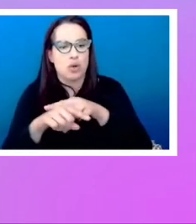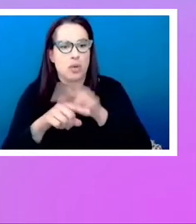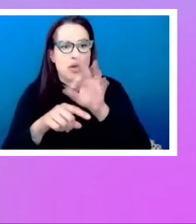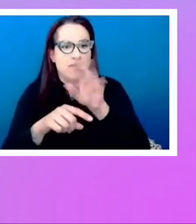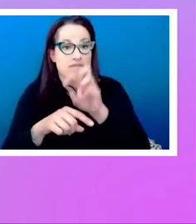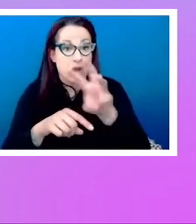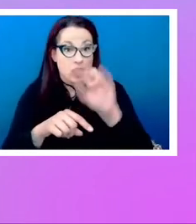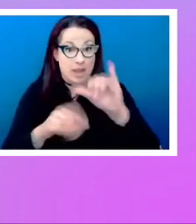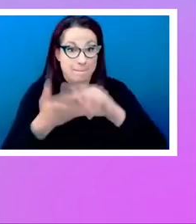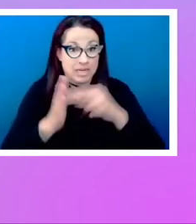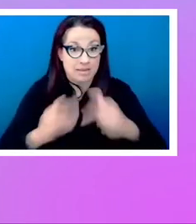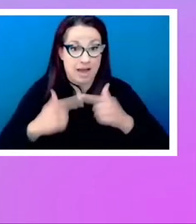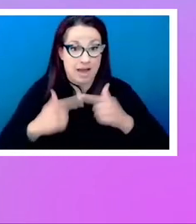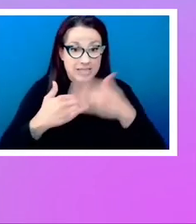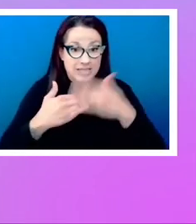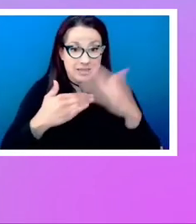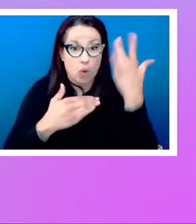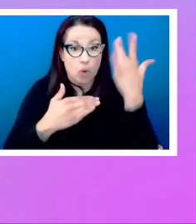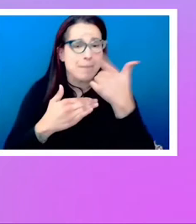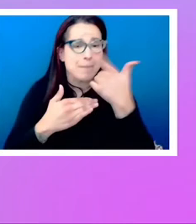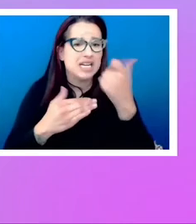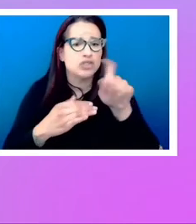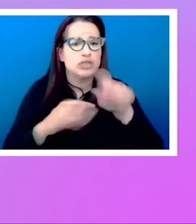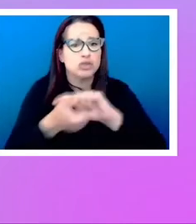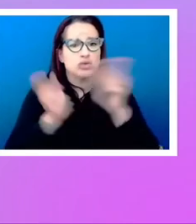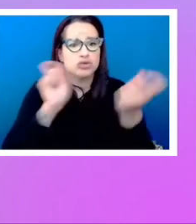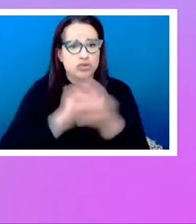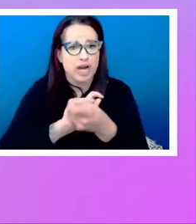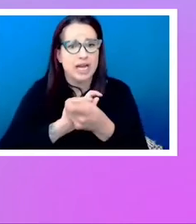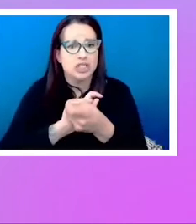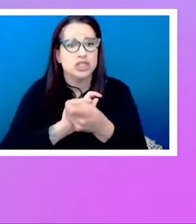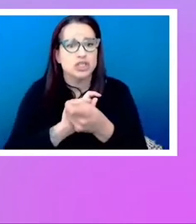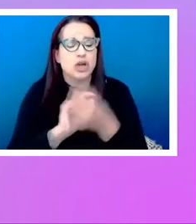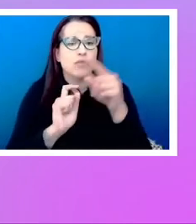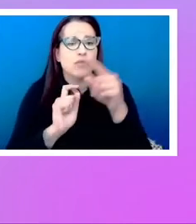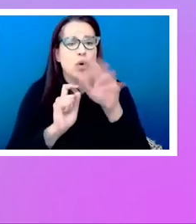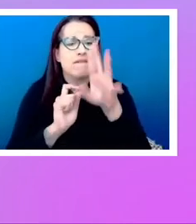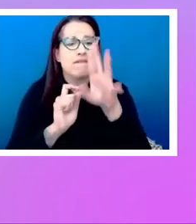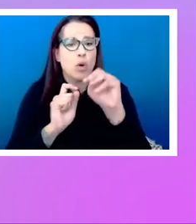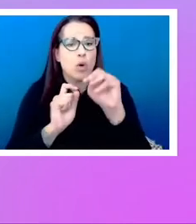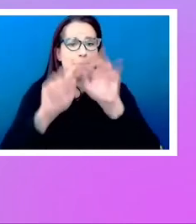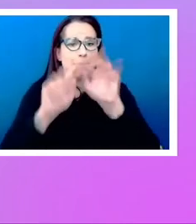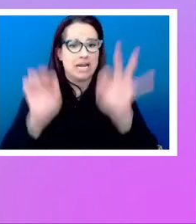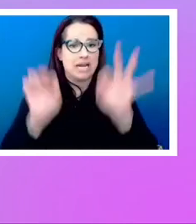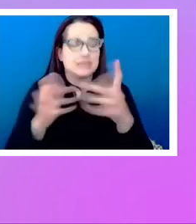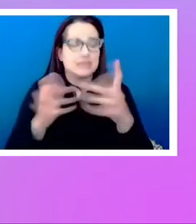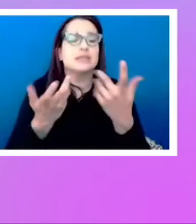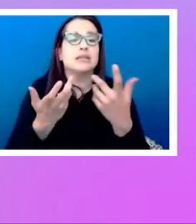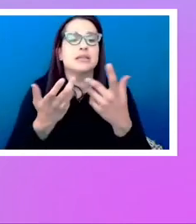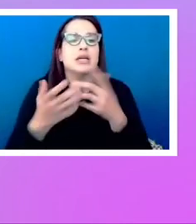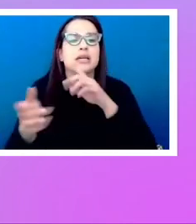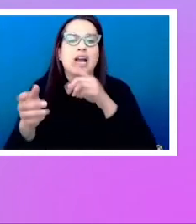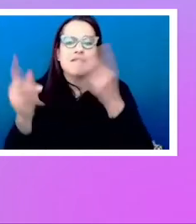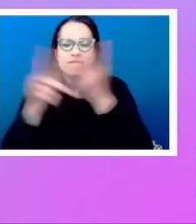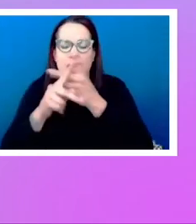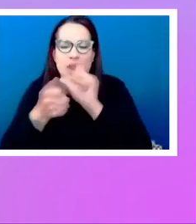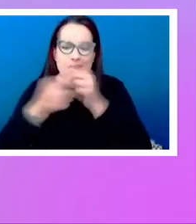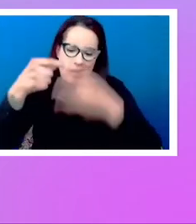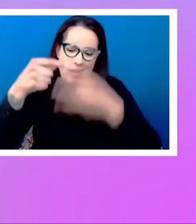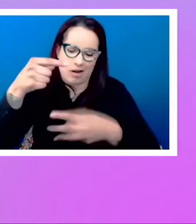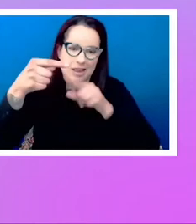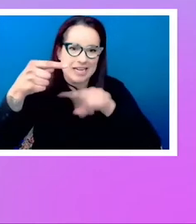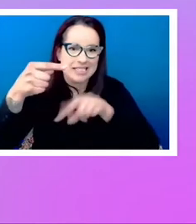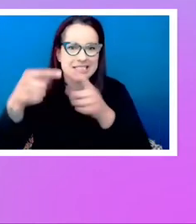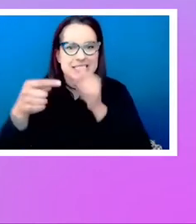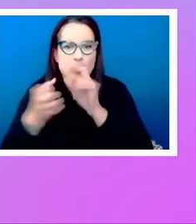easier because you just need to make those changes to formatting context on a container, deal with the children. And then everything inside, you've